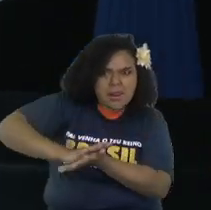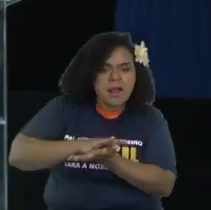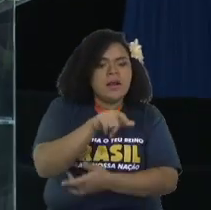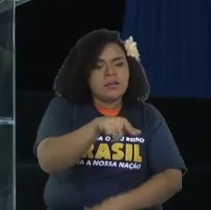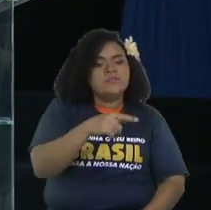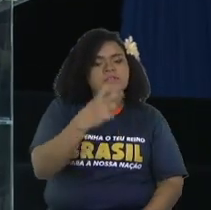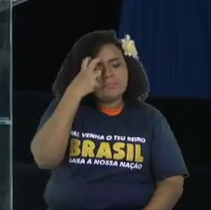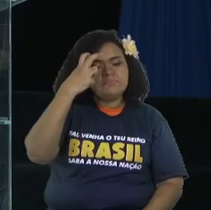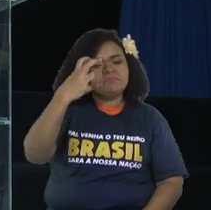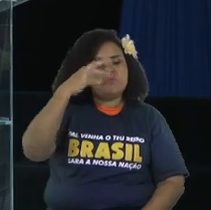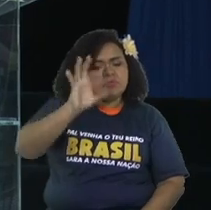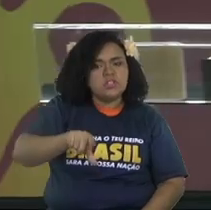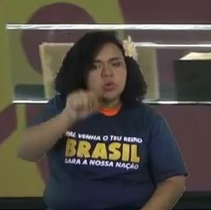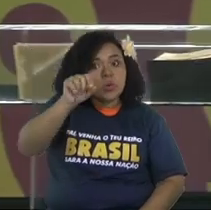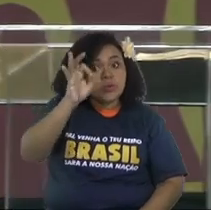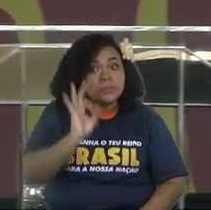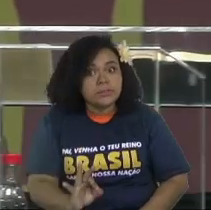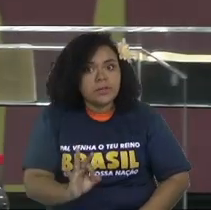wisdom, you can